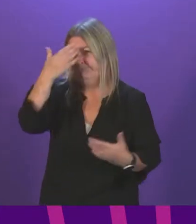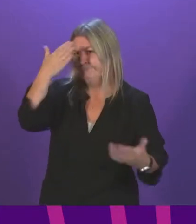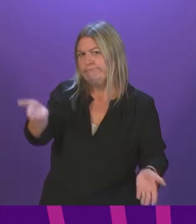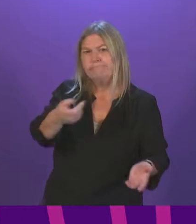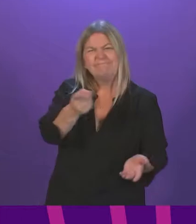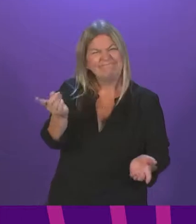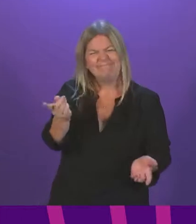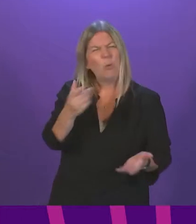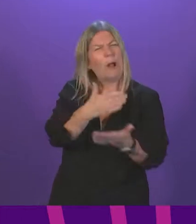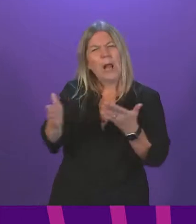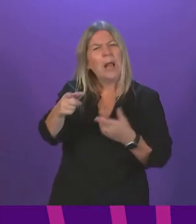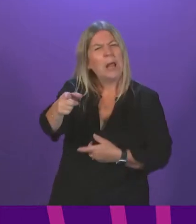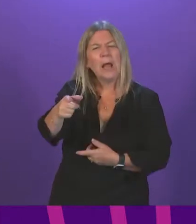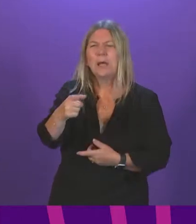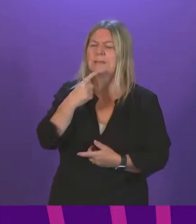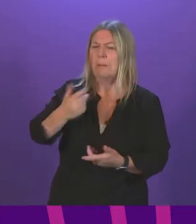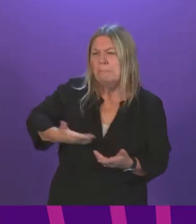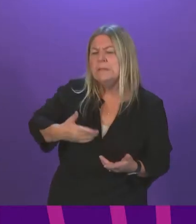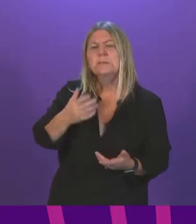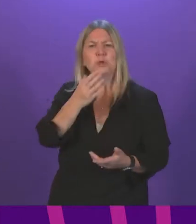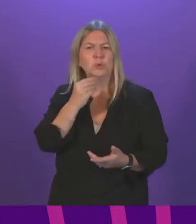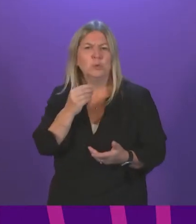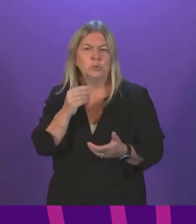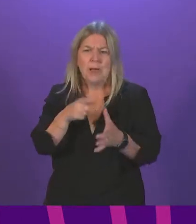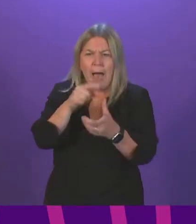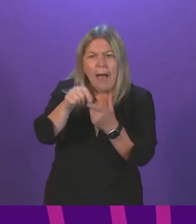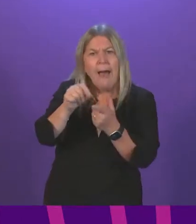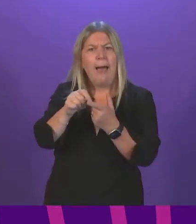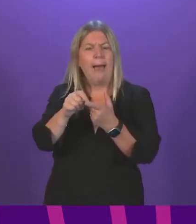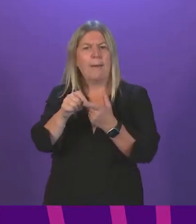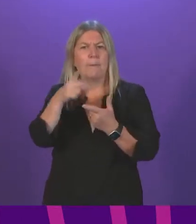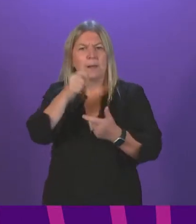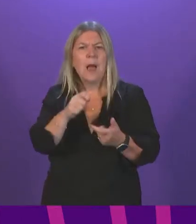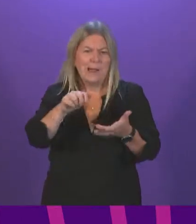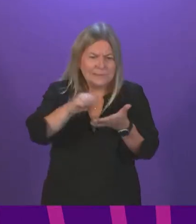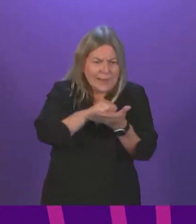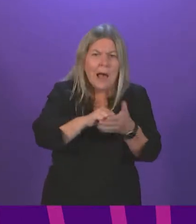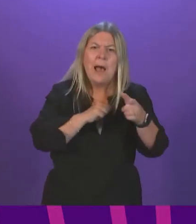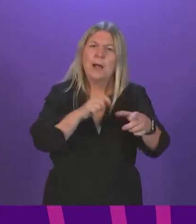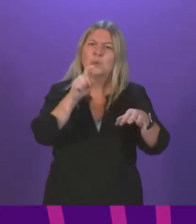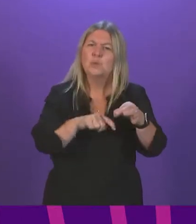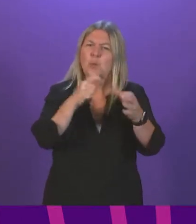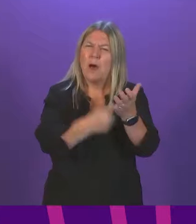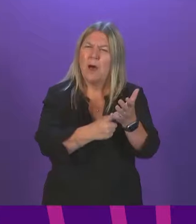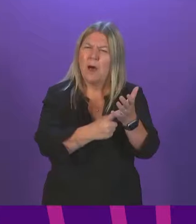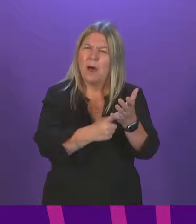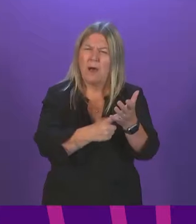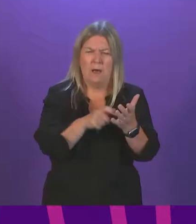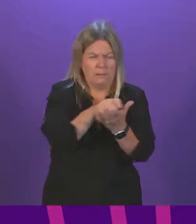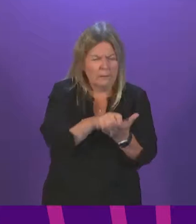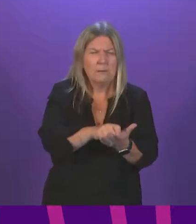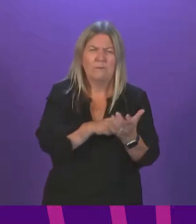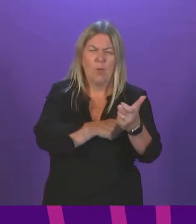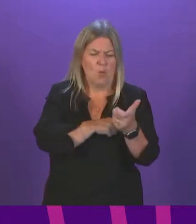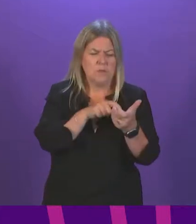will be able to use an app on a phone to scan QR codes. When I asked the Minister for Parliamentary Business